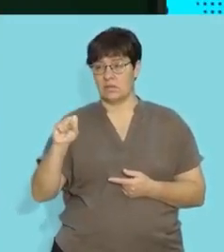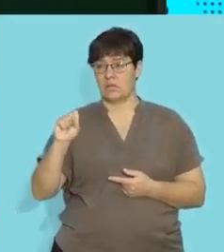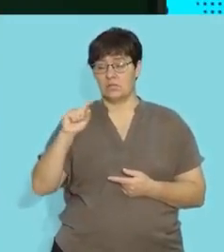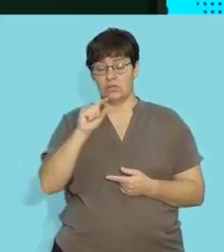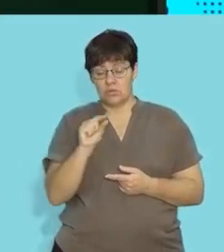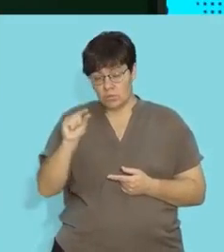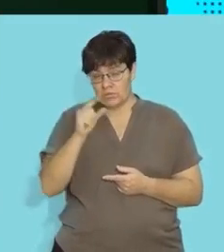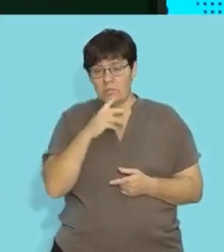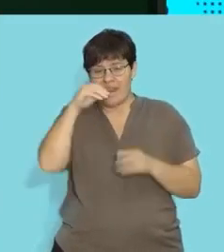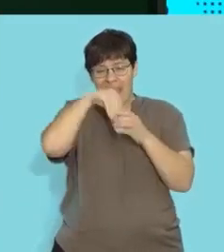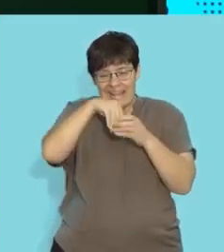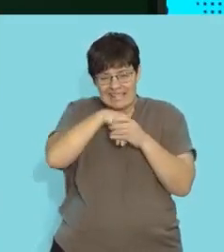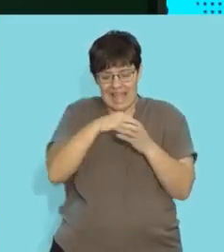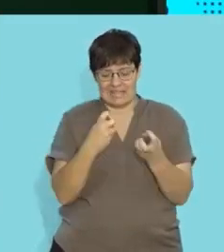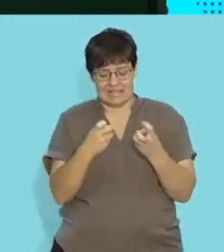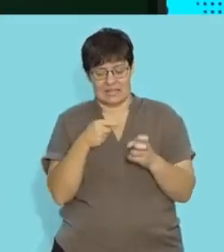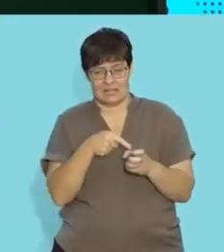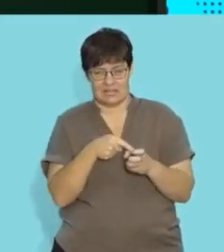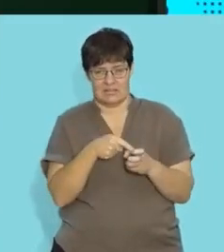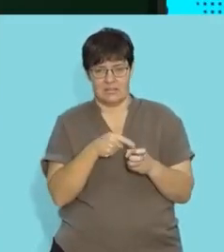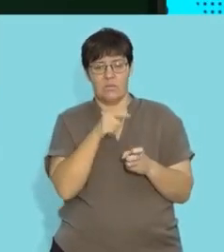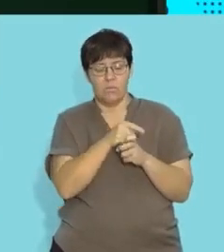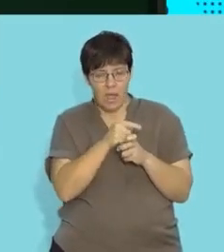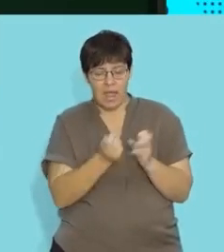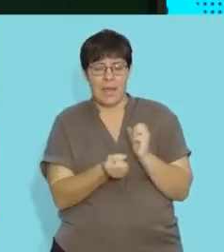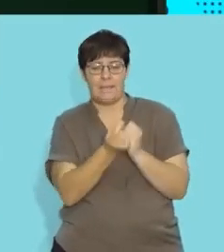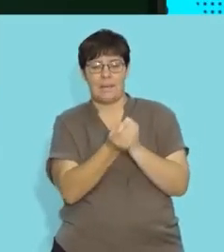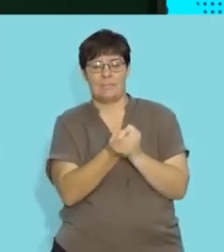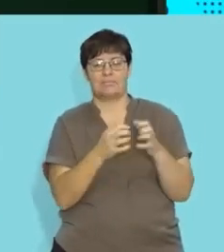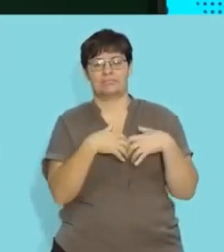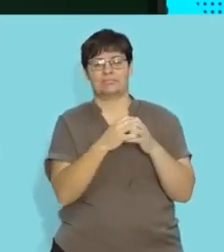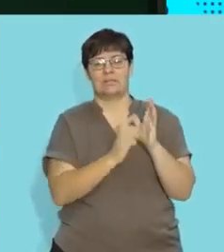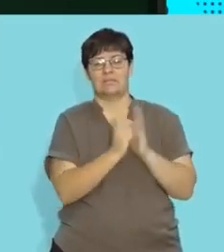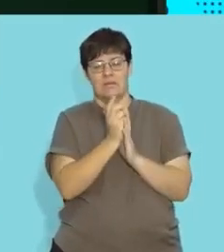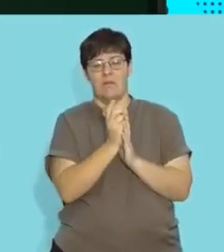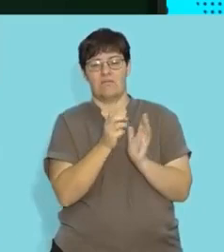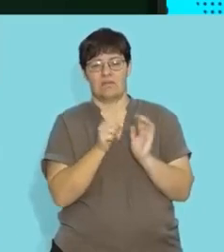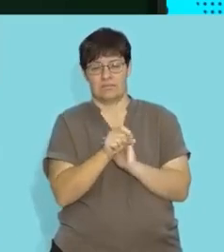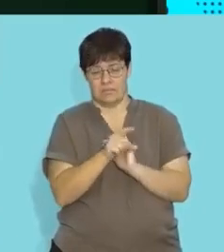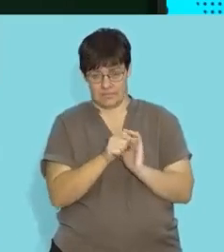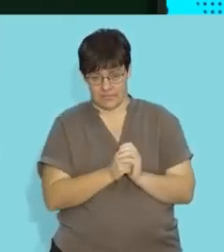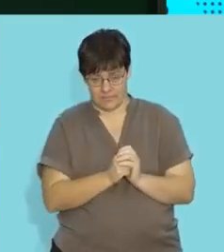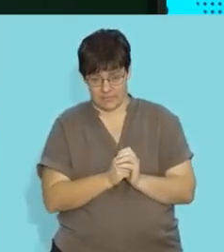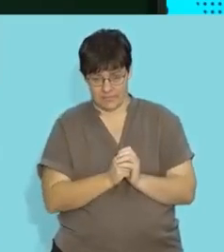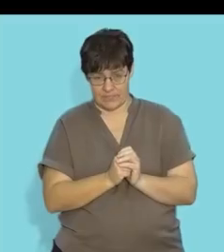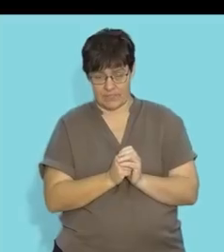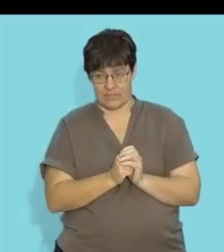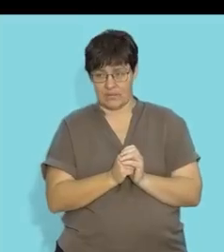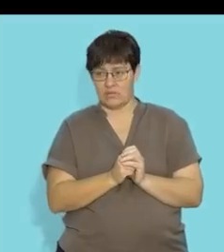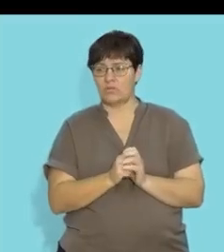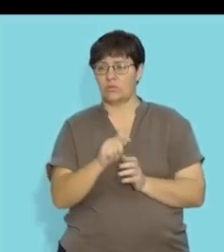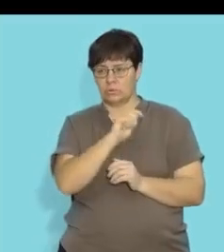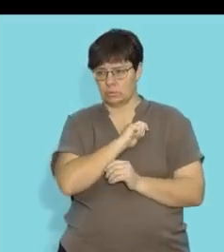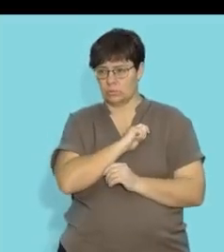these tubules that the process of spermatogenesis occurs or the division and production of the sperm cells so it's